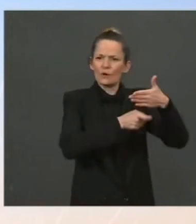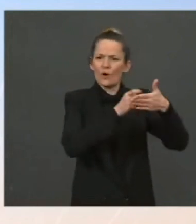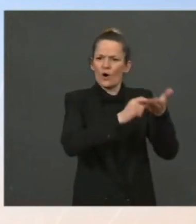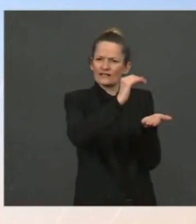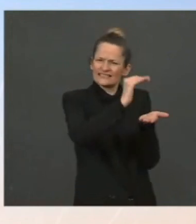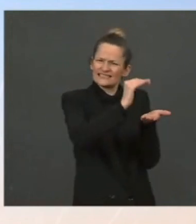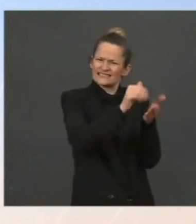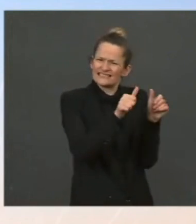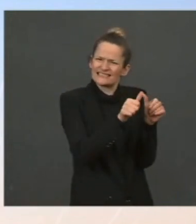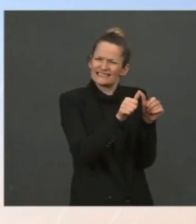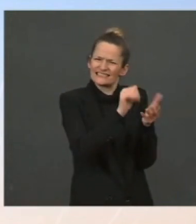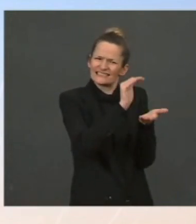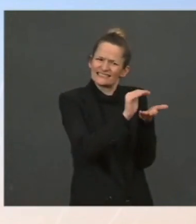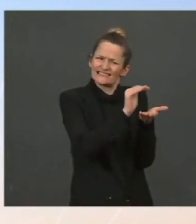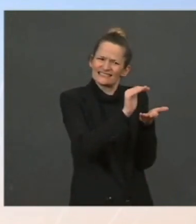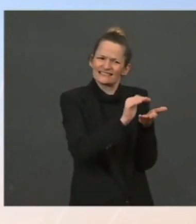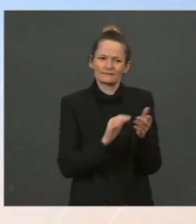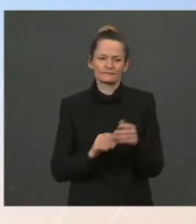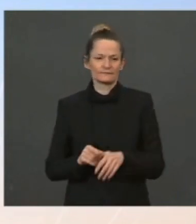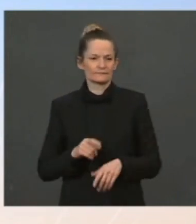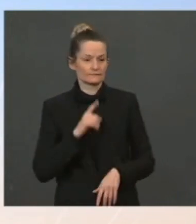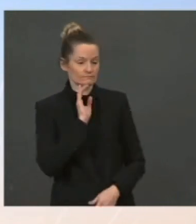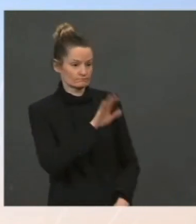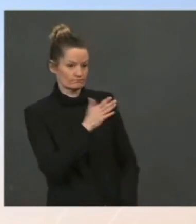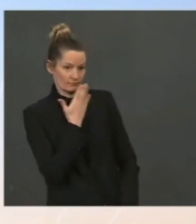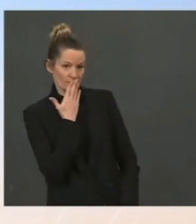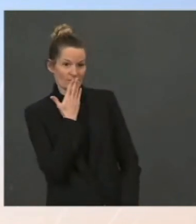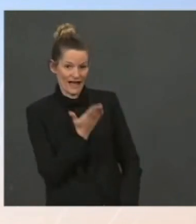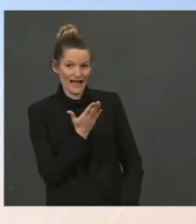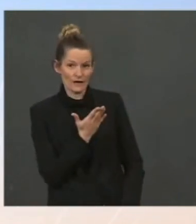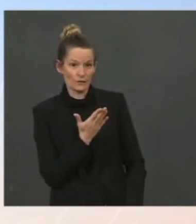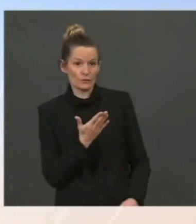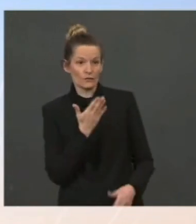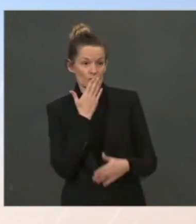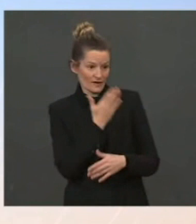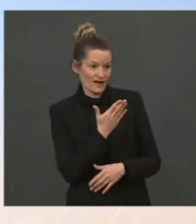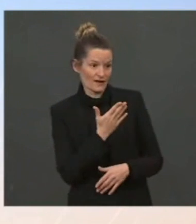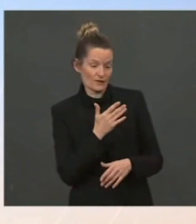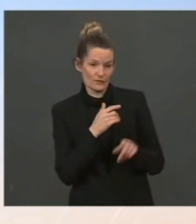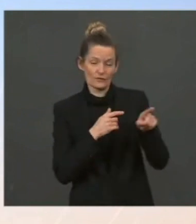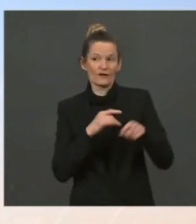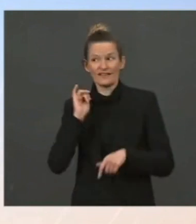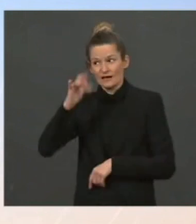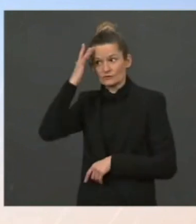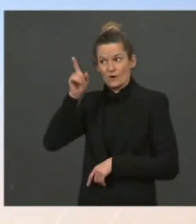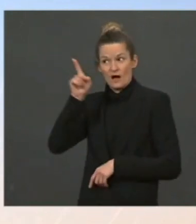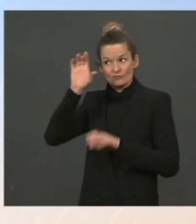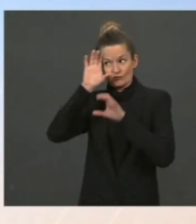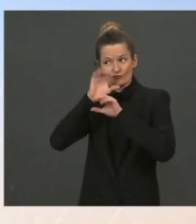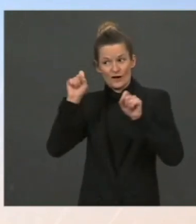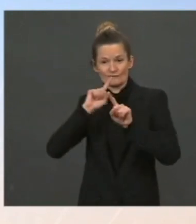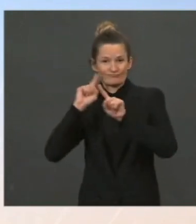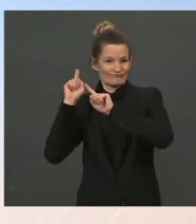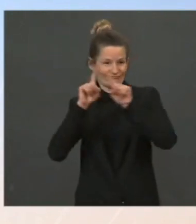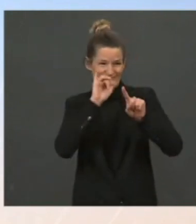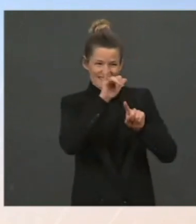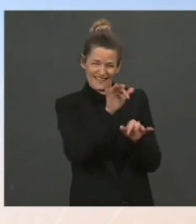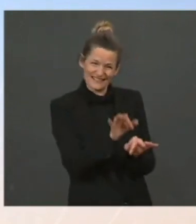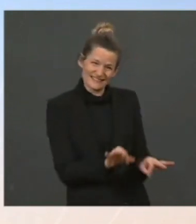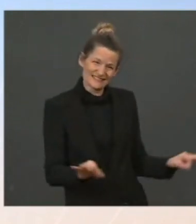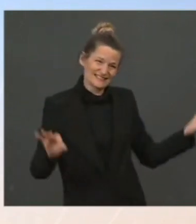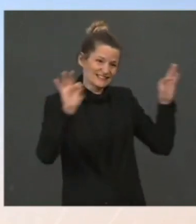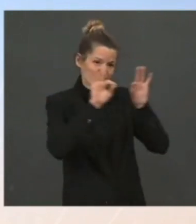question. And this is why what today's action was so important. We recognize, obviously, that there will continue to be spikes.